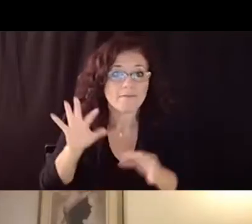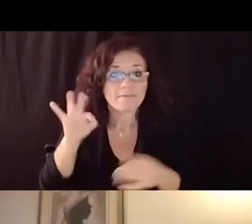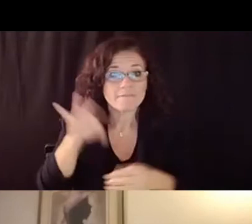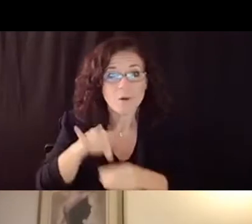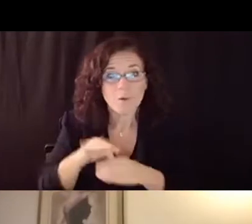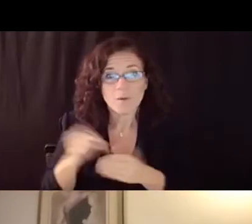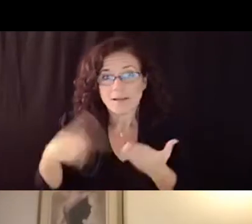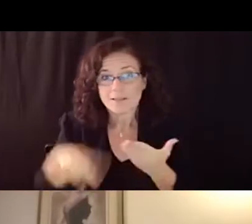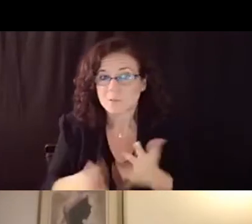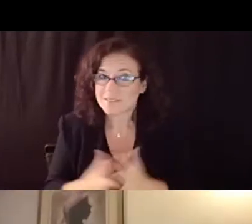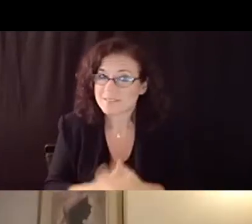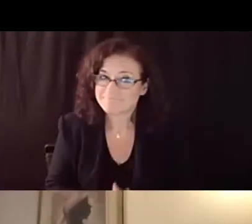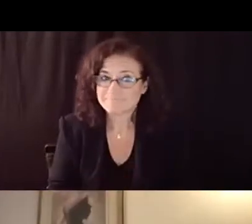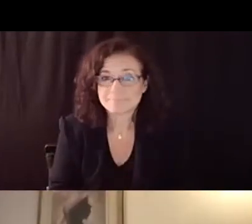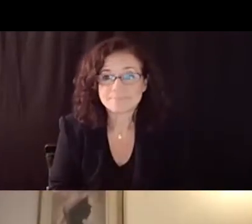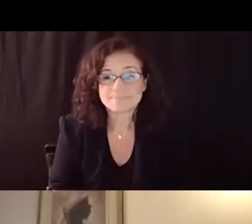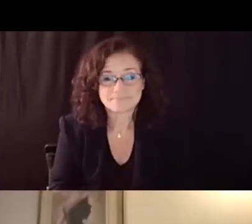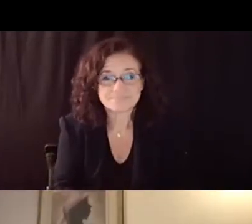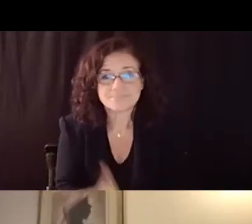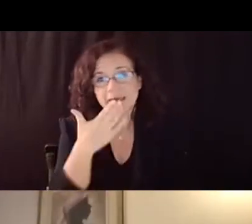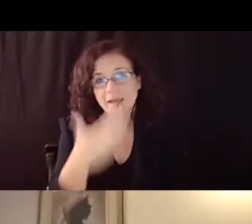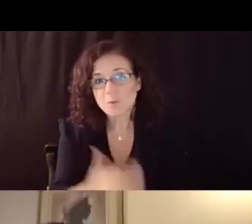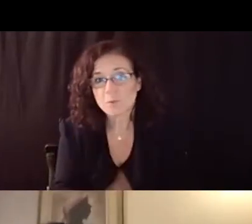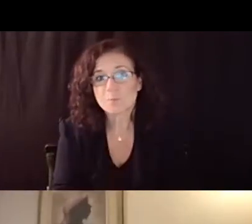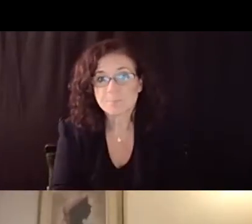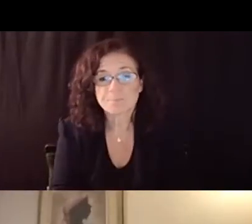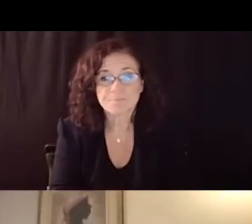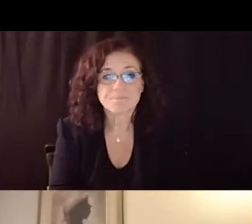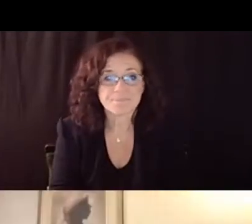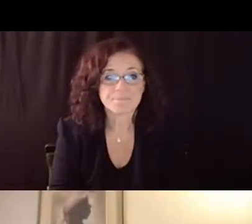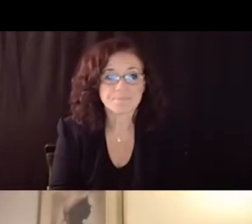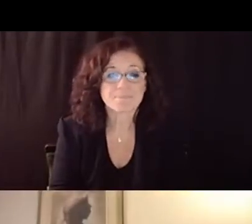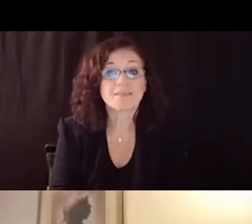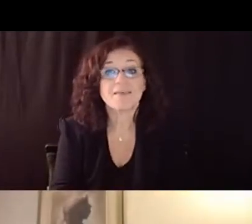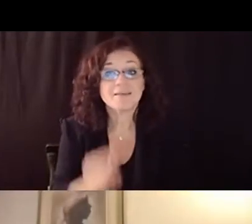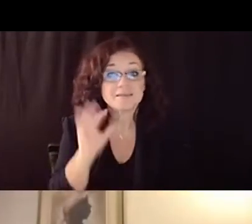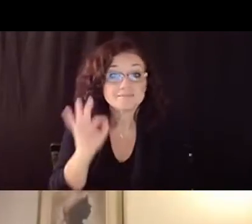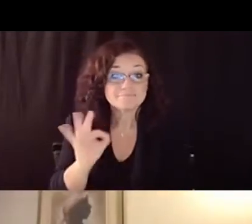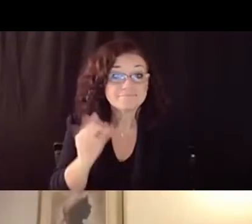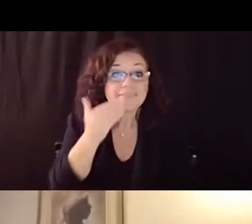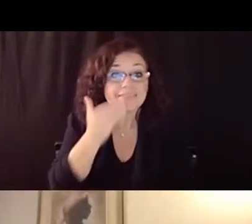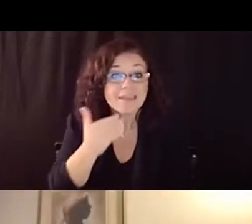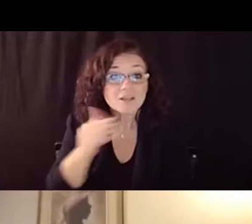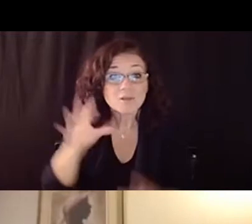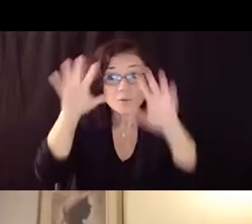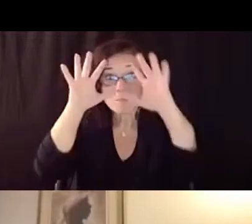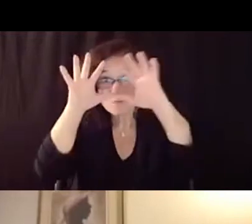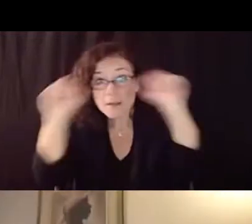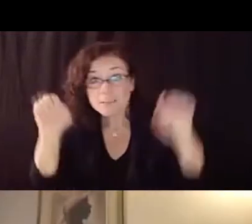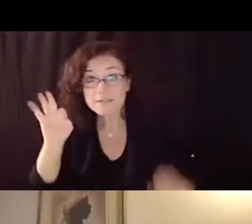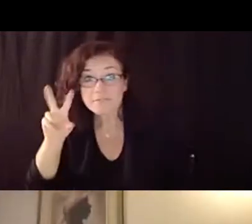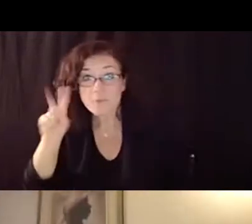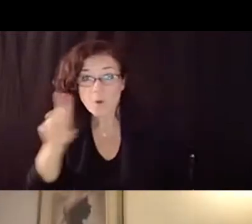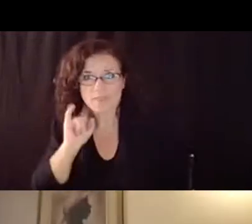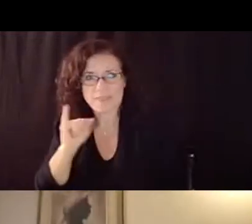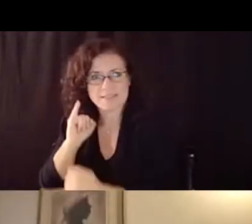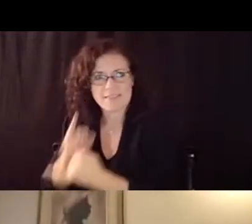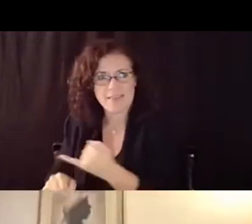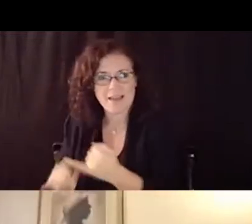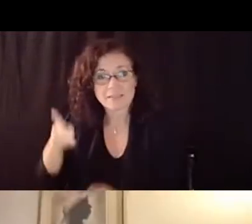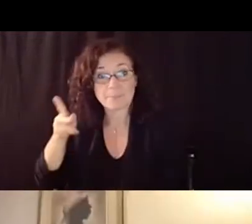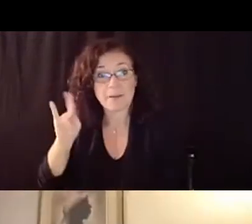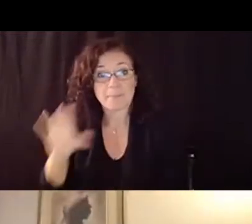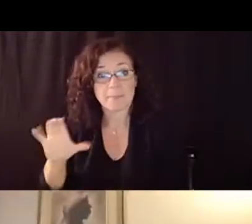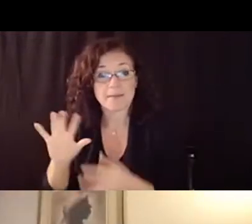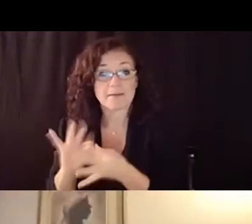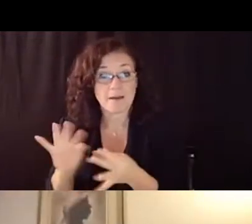thank you and precedent for that concludes public comment right today thank you mr heo